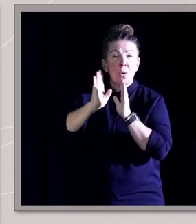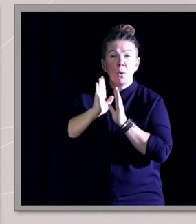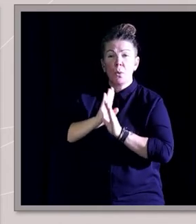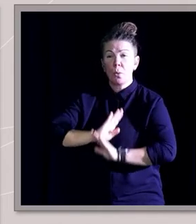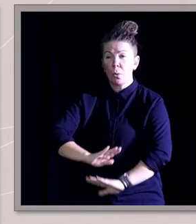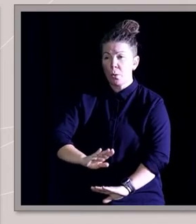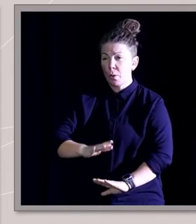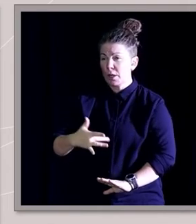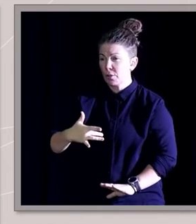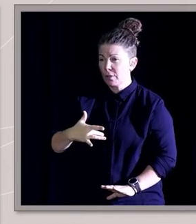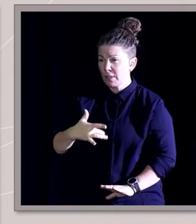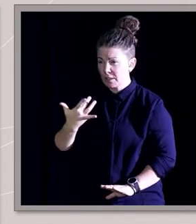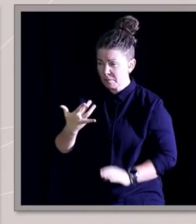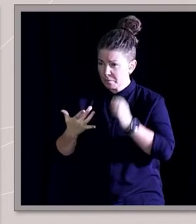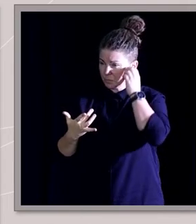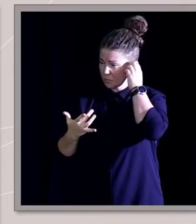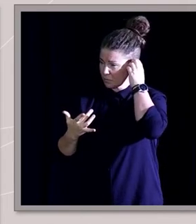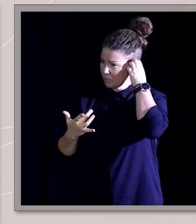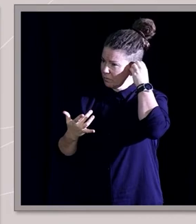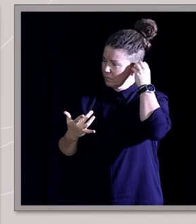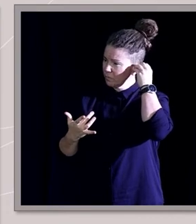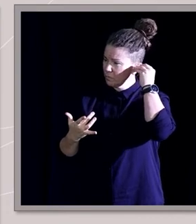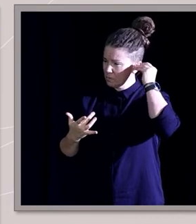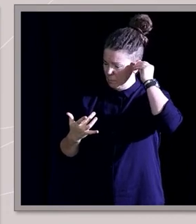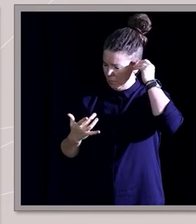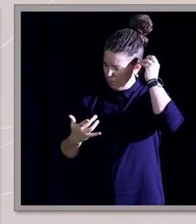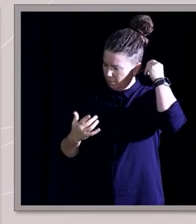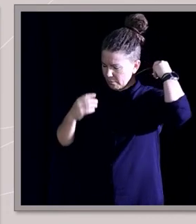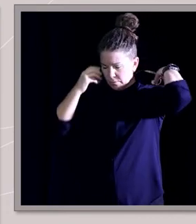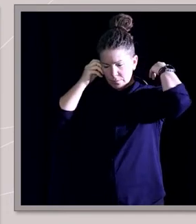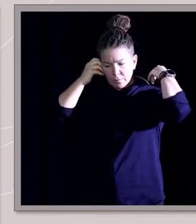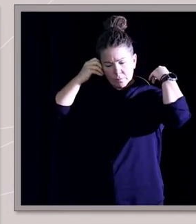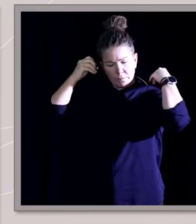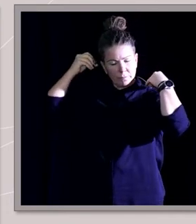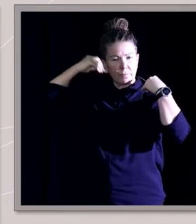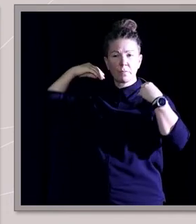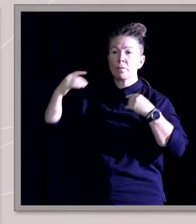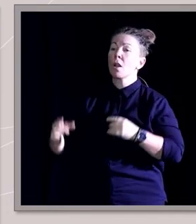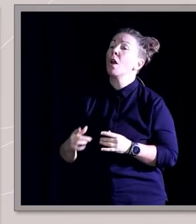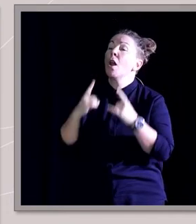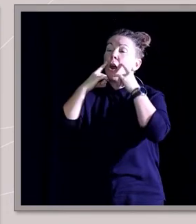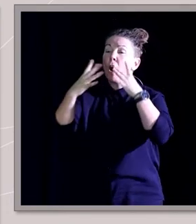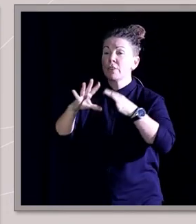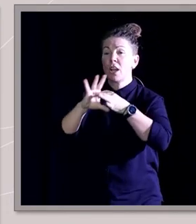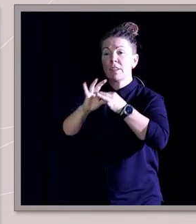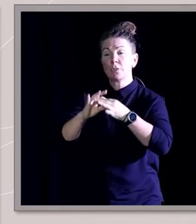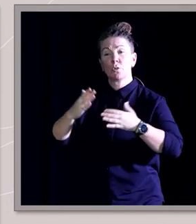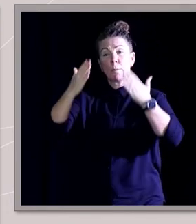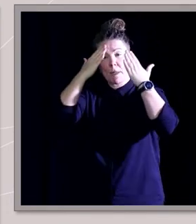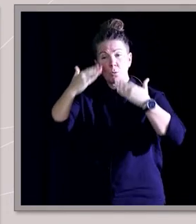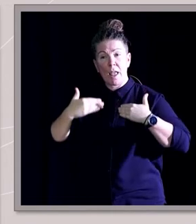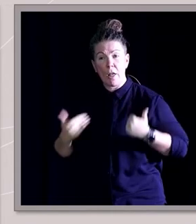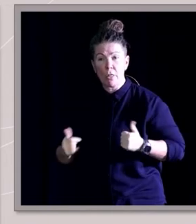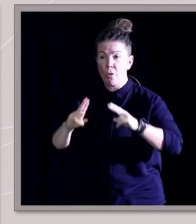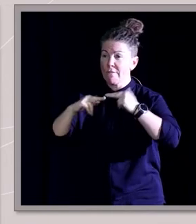stories, and so often I could relate to the stories about mental health or family, or in my